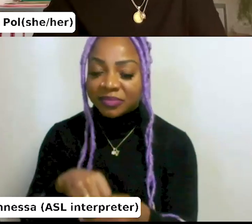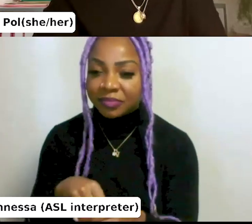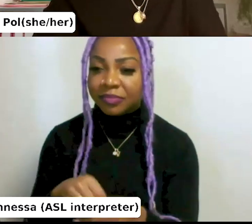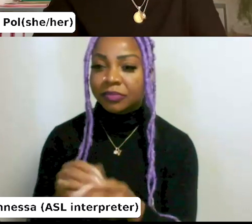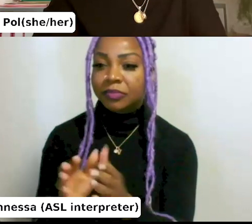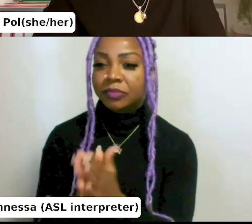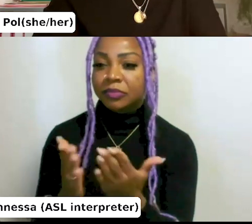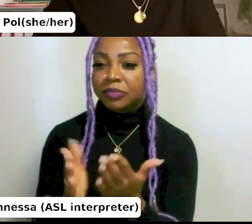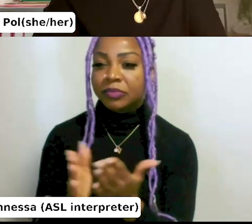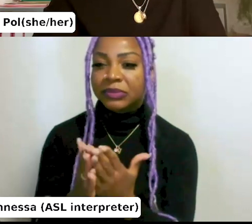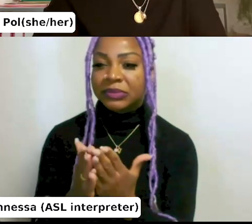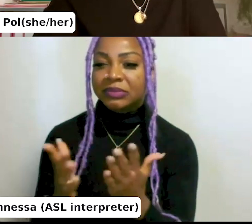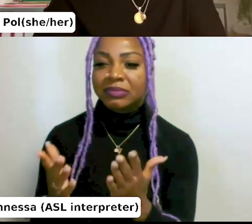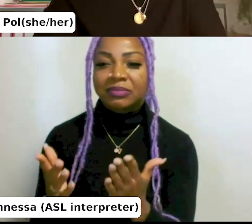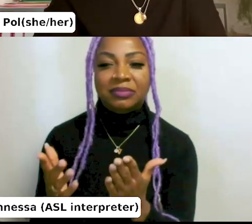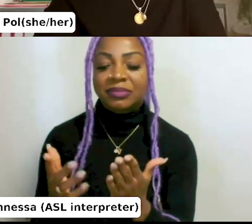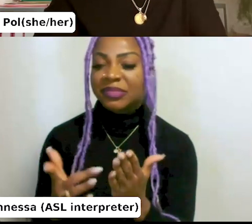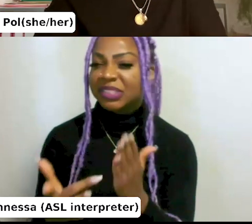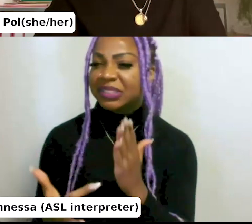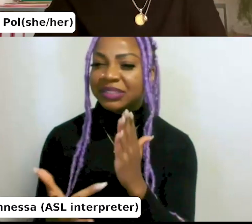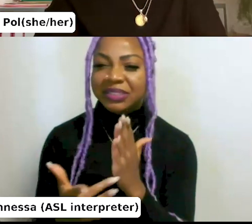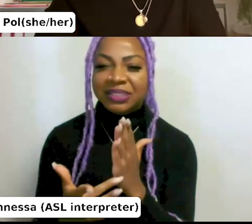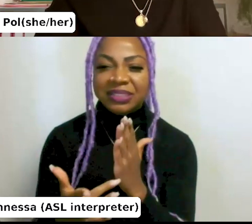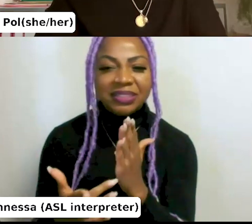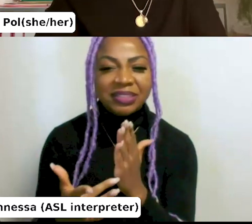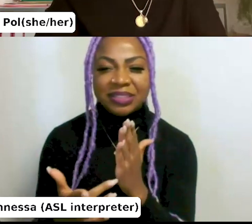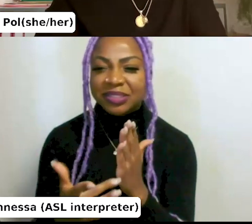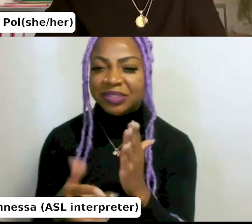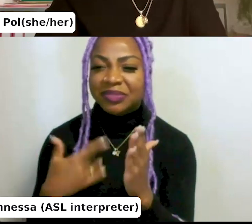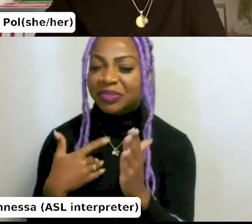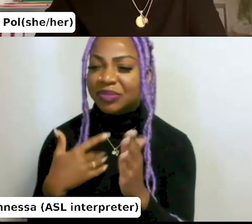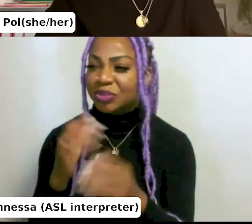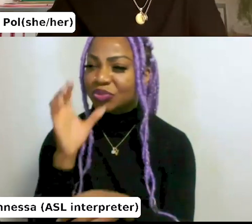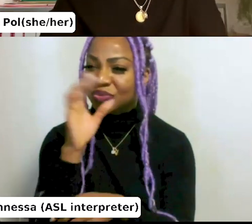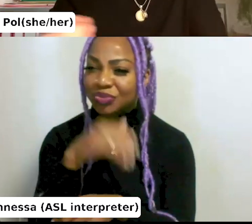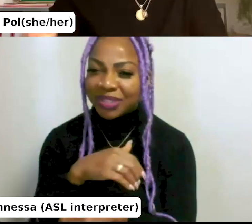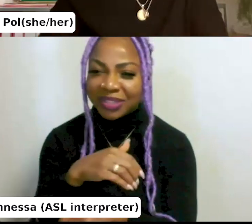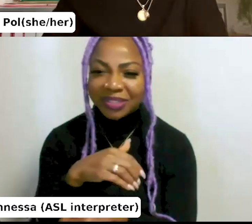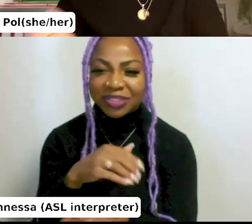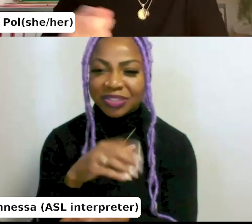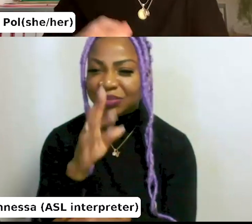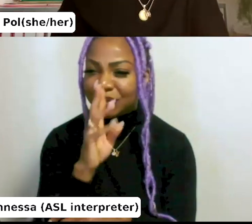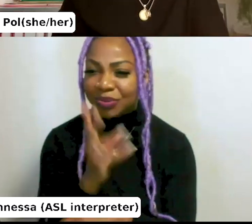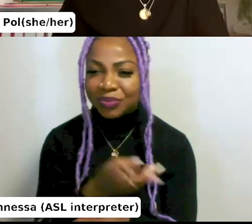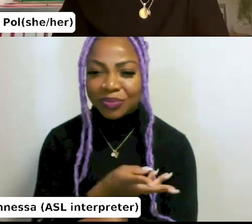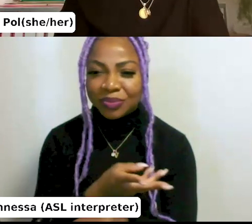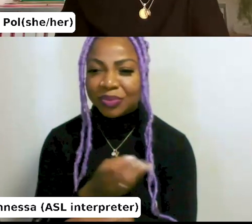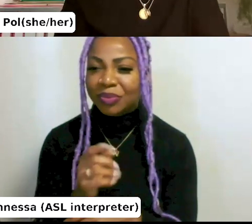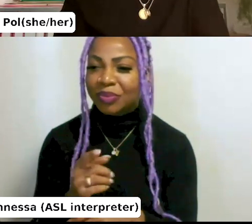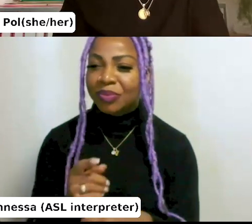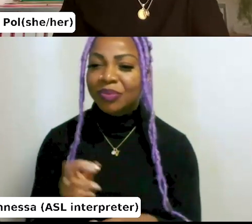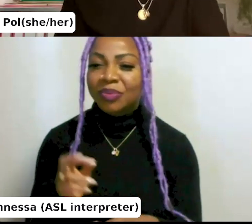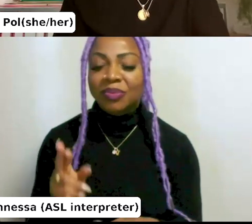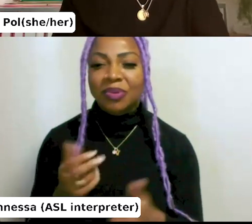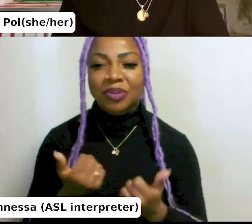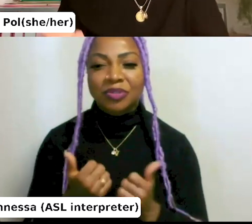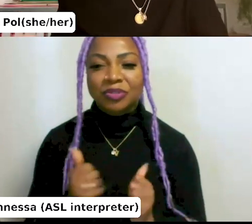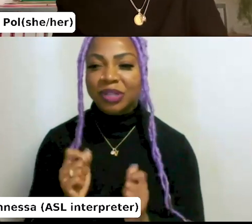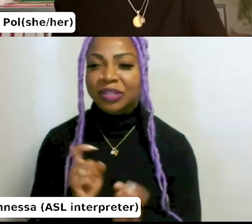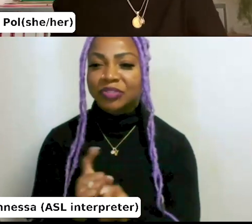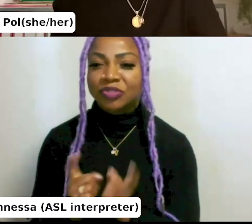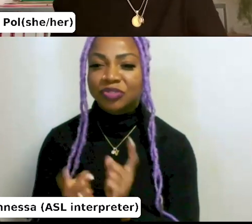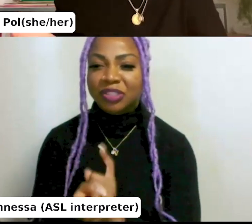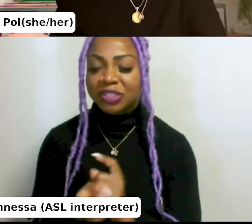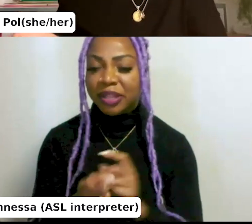is so explicitly digital, it feels really weird to somehow ignore it or try to desperately translate that into a